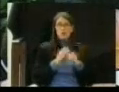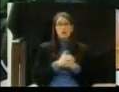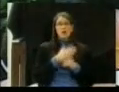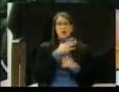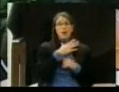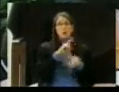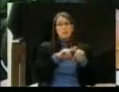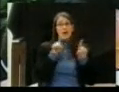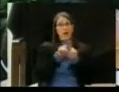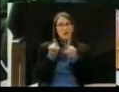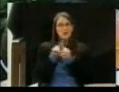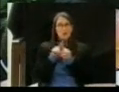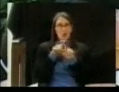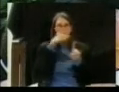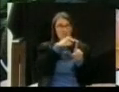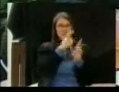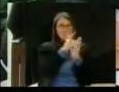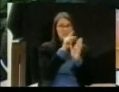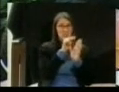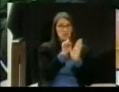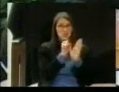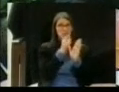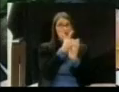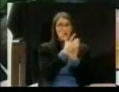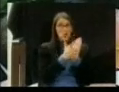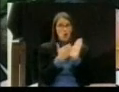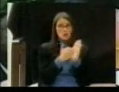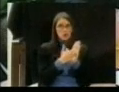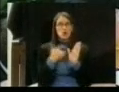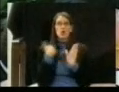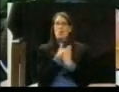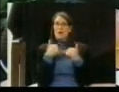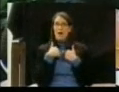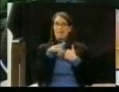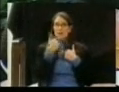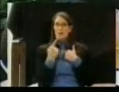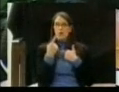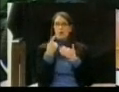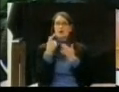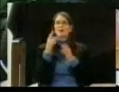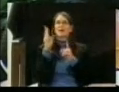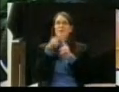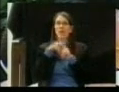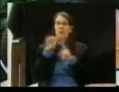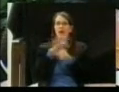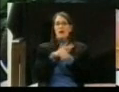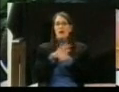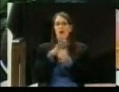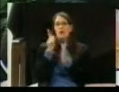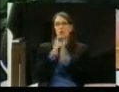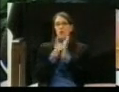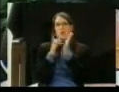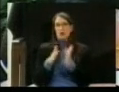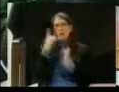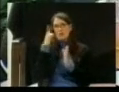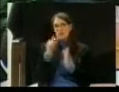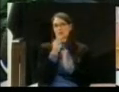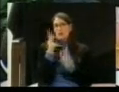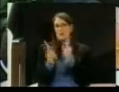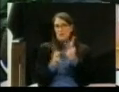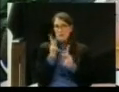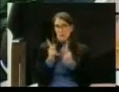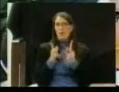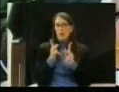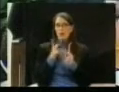filed by a local attorney for a number of citizens. And there are eight commissioners on this